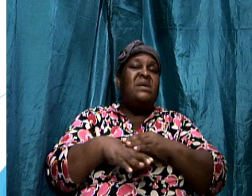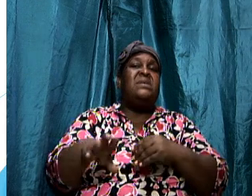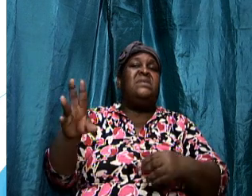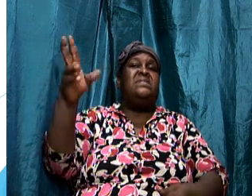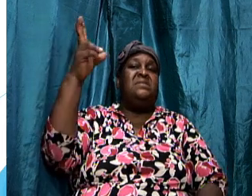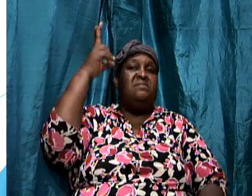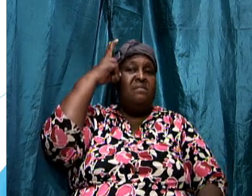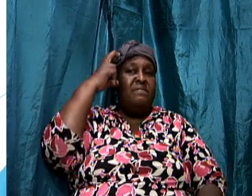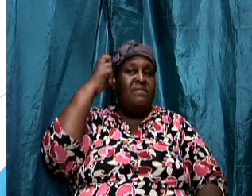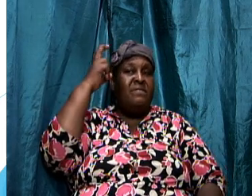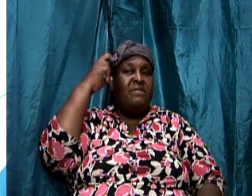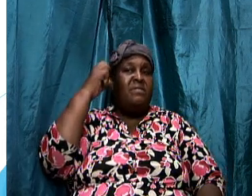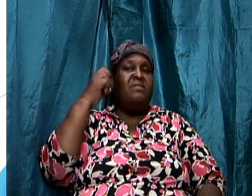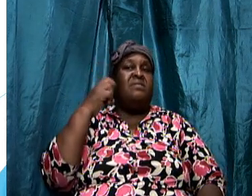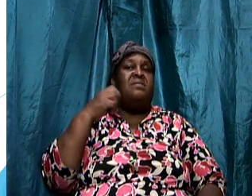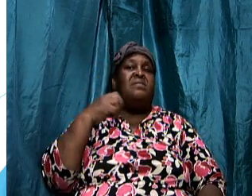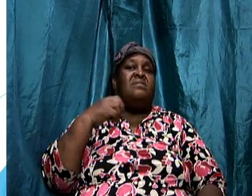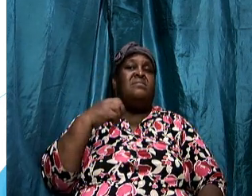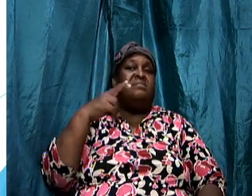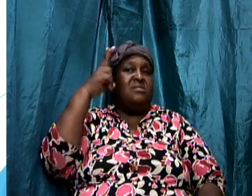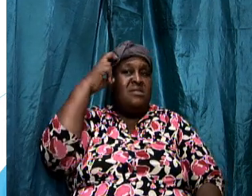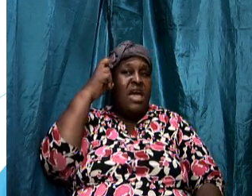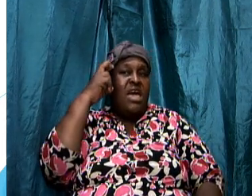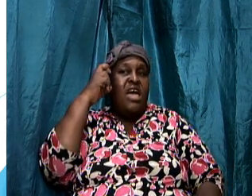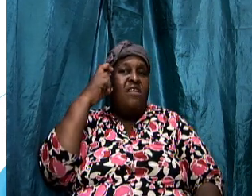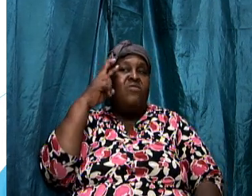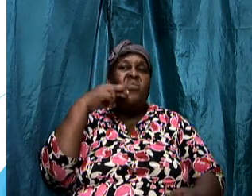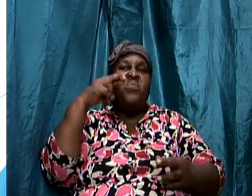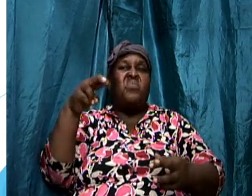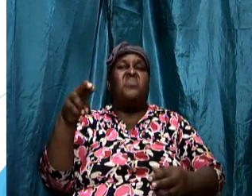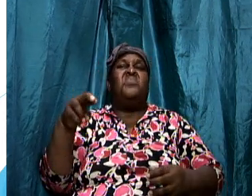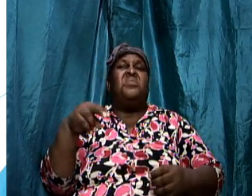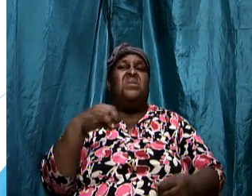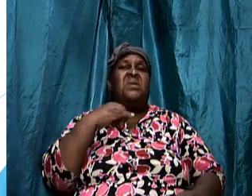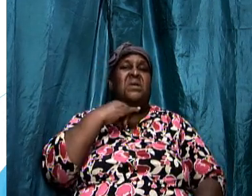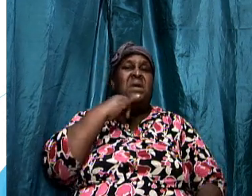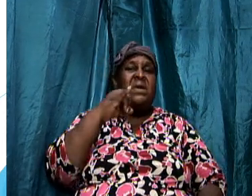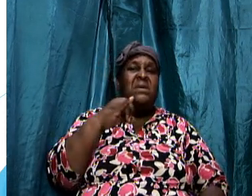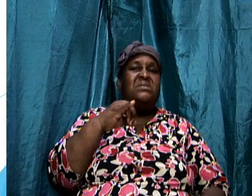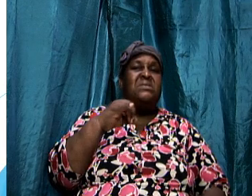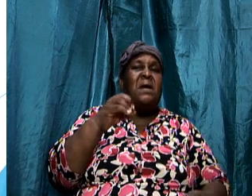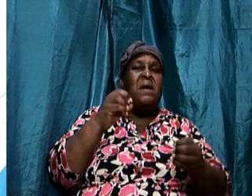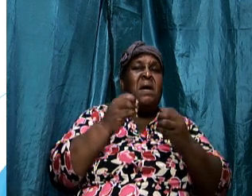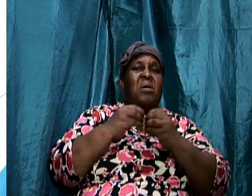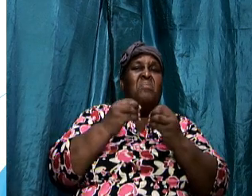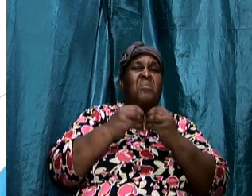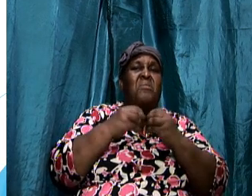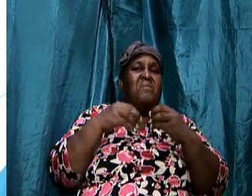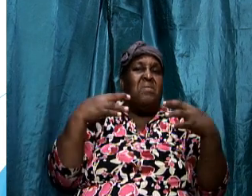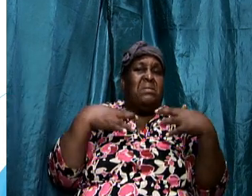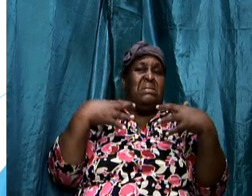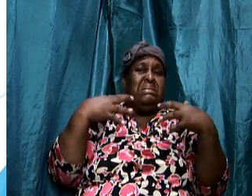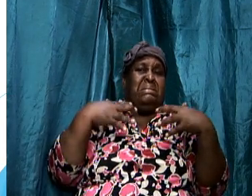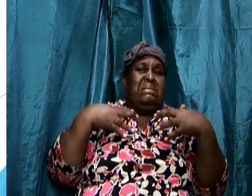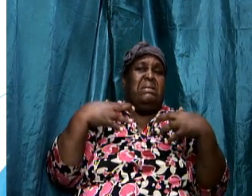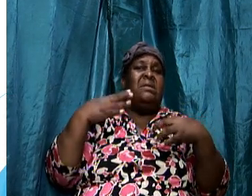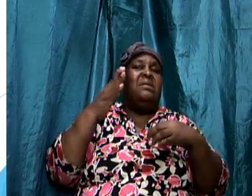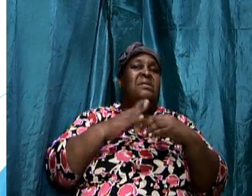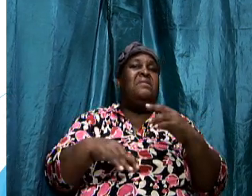the devil his roar is more fearsome praise god than his bite